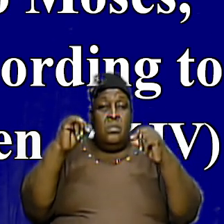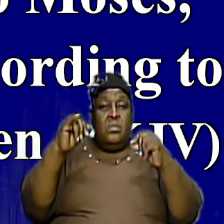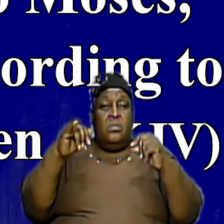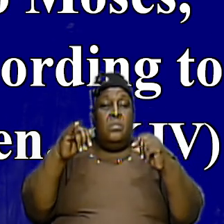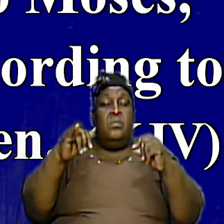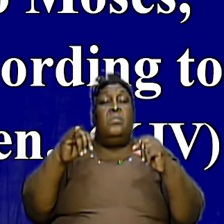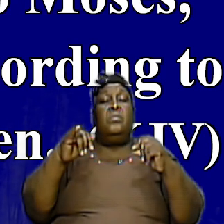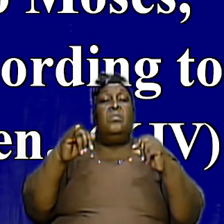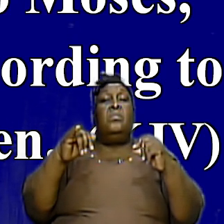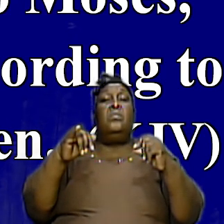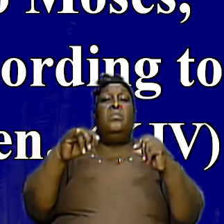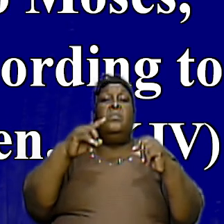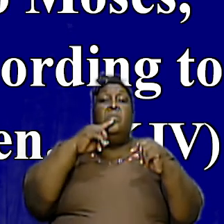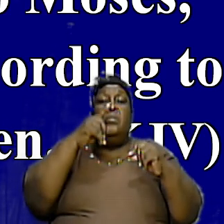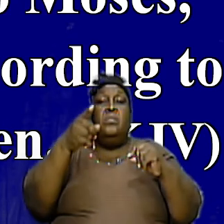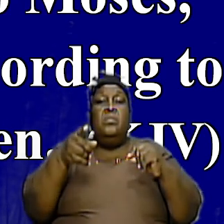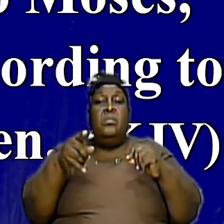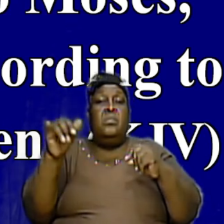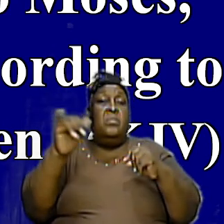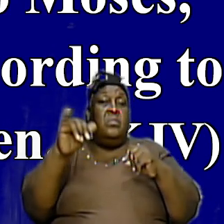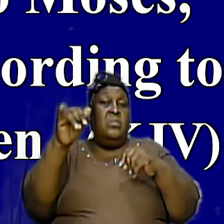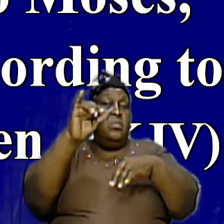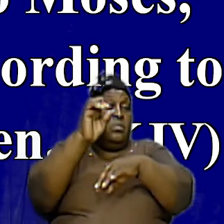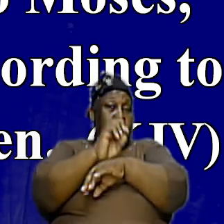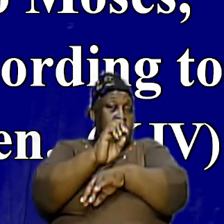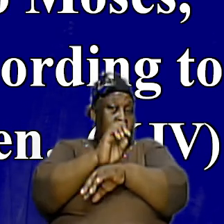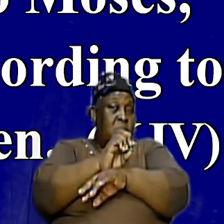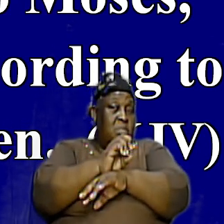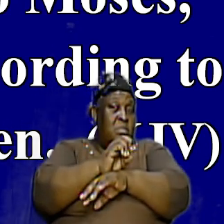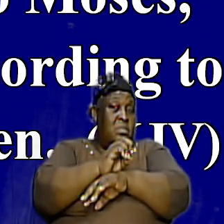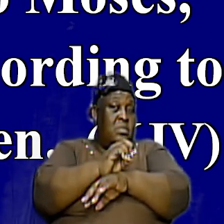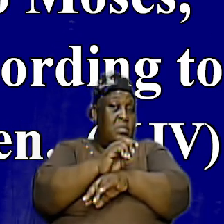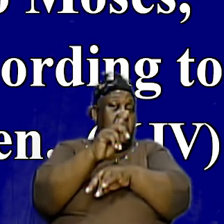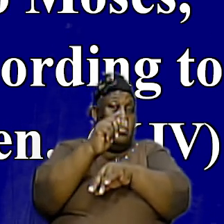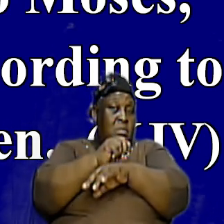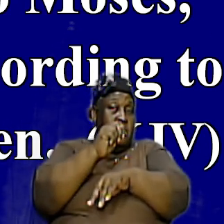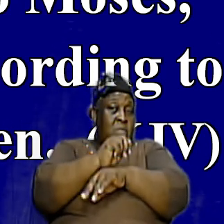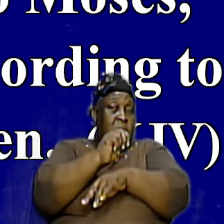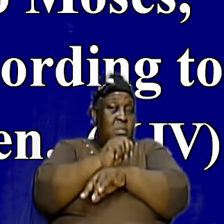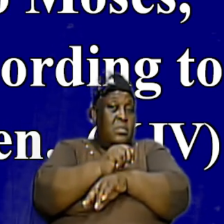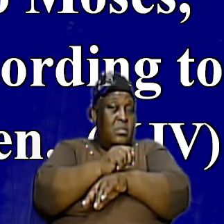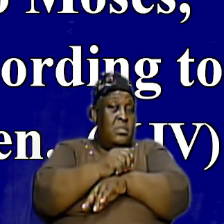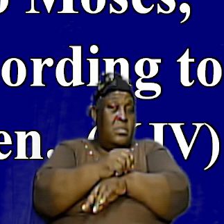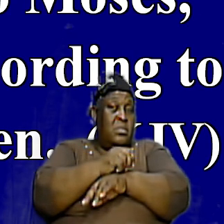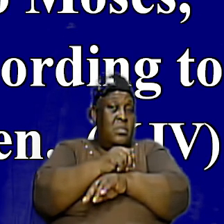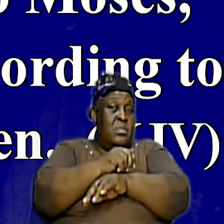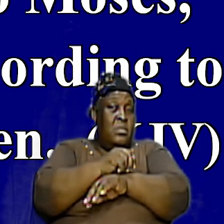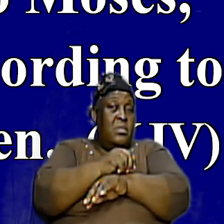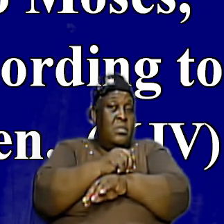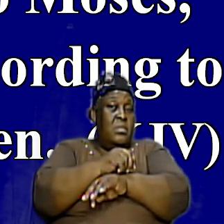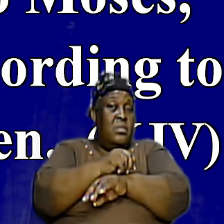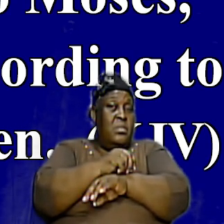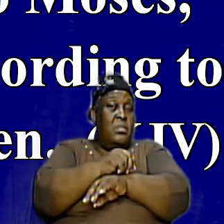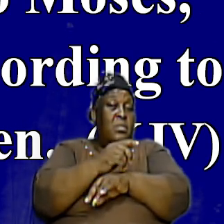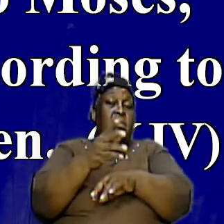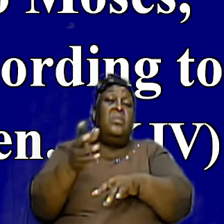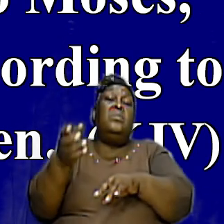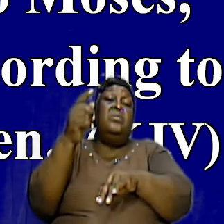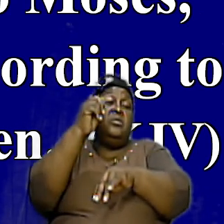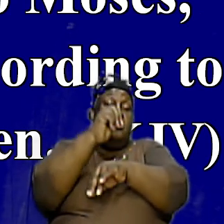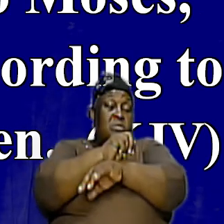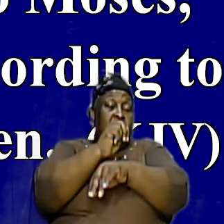they refer to that same church as the tabernacle so the tabernacle version is the church there was a church